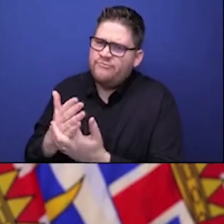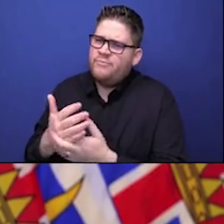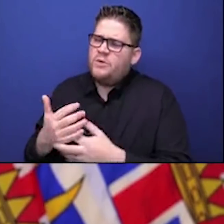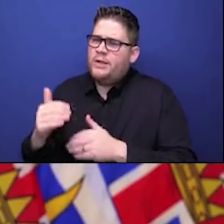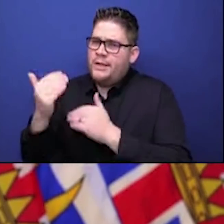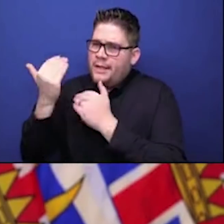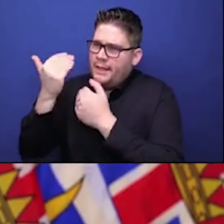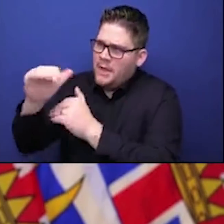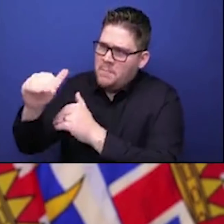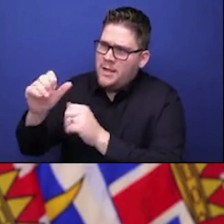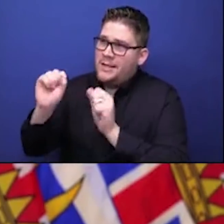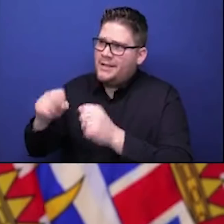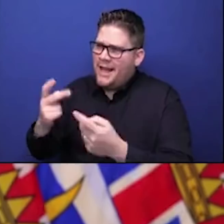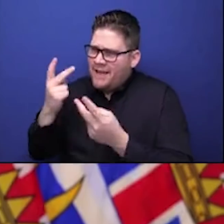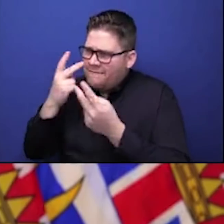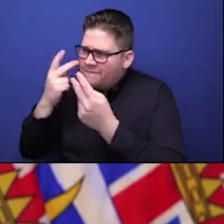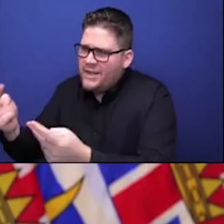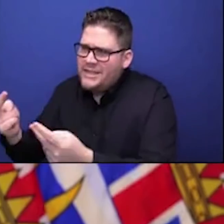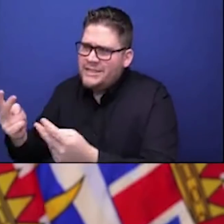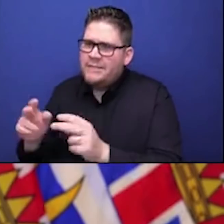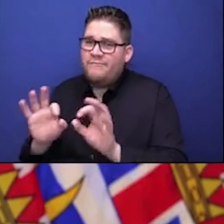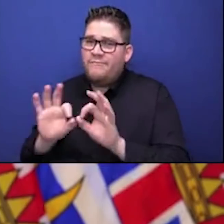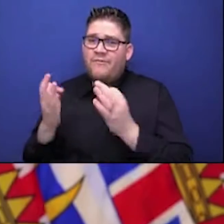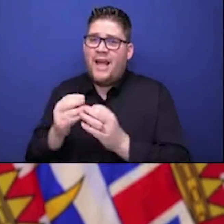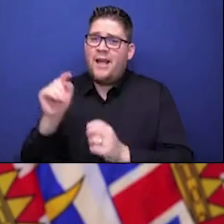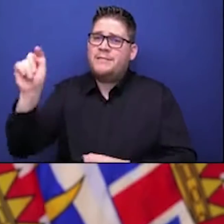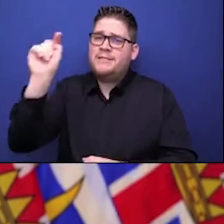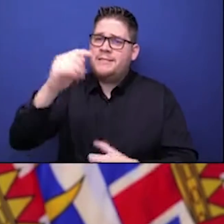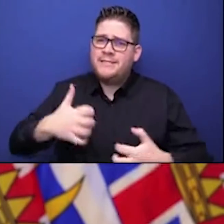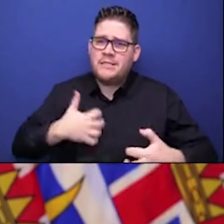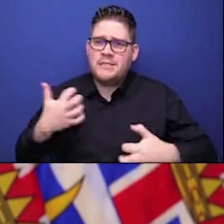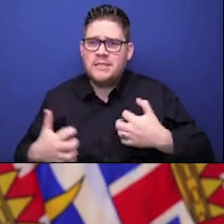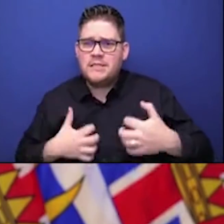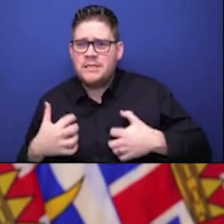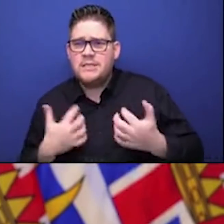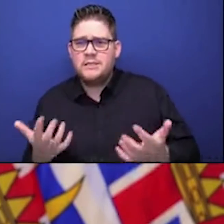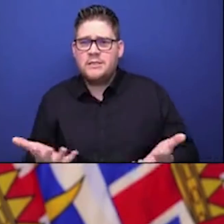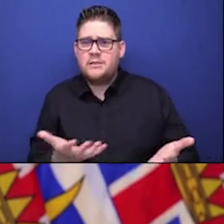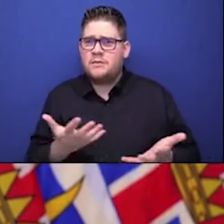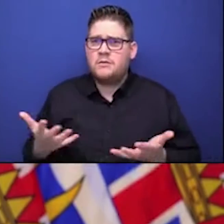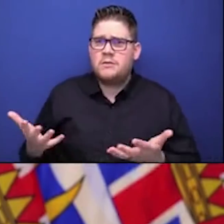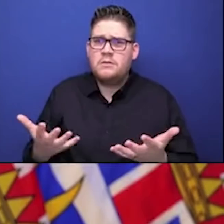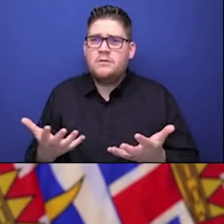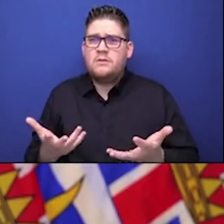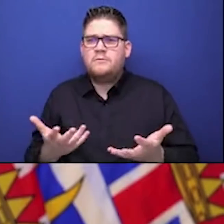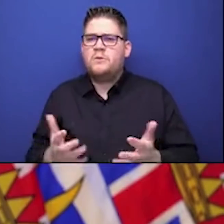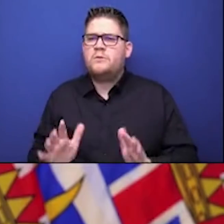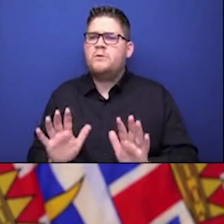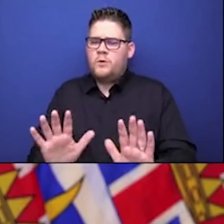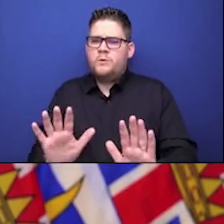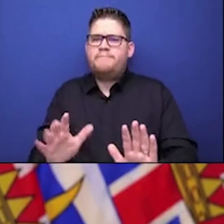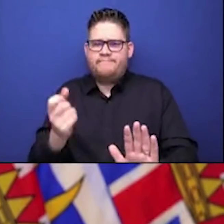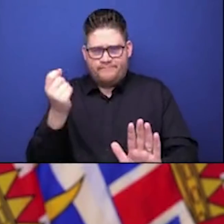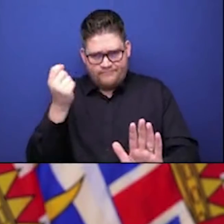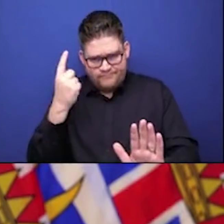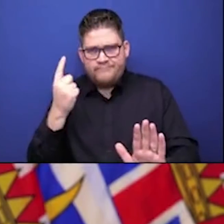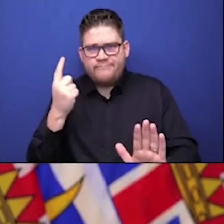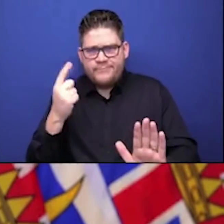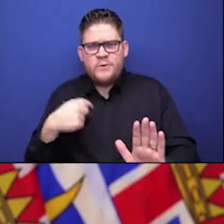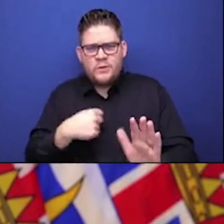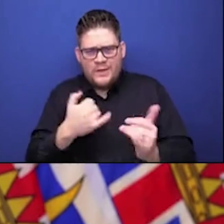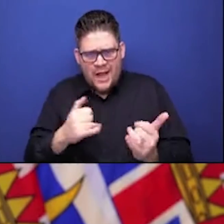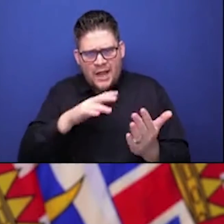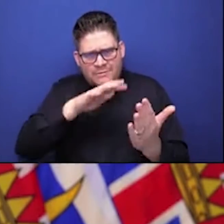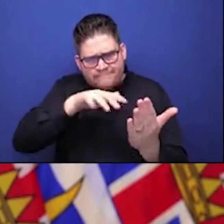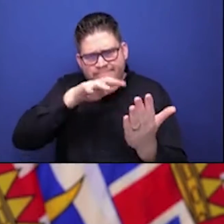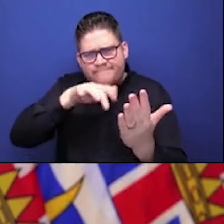be revisiting when we can decrease those restrictions given what we know now about how effective these vaccines are and we